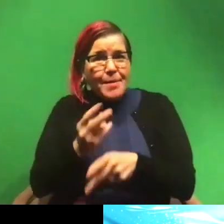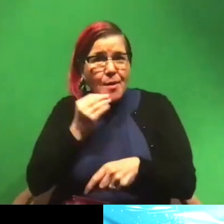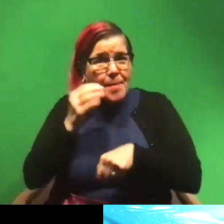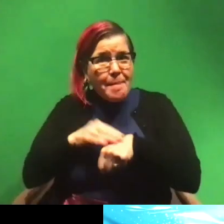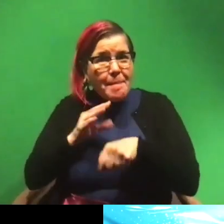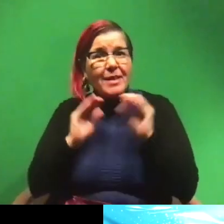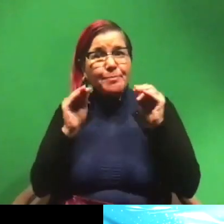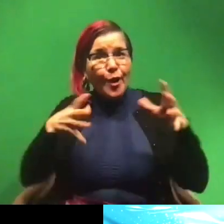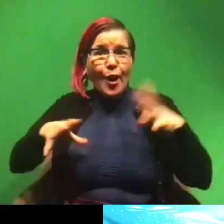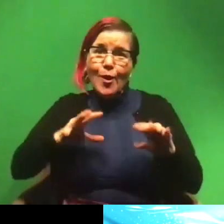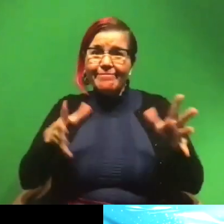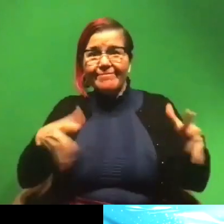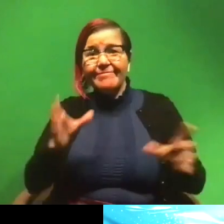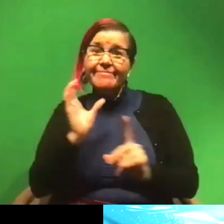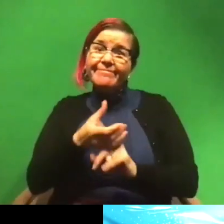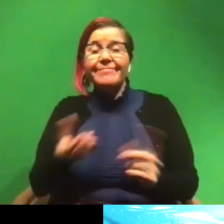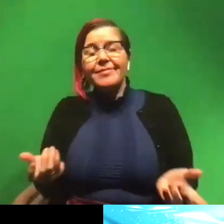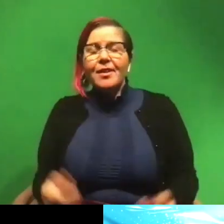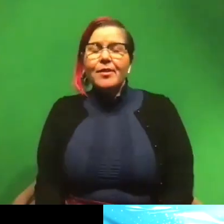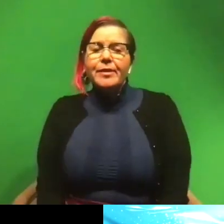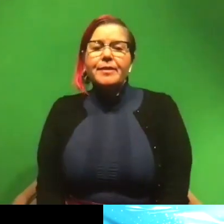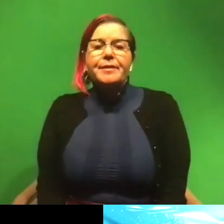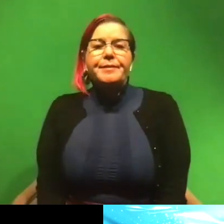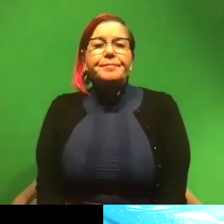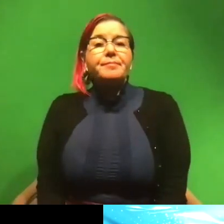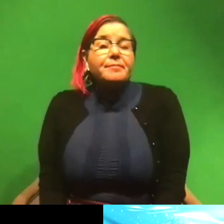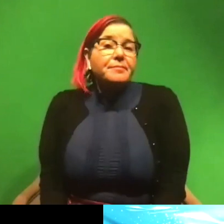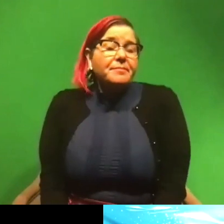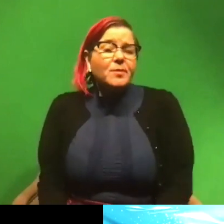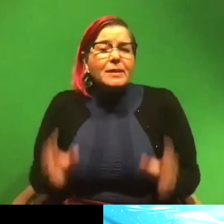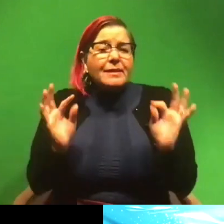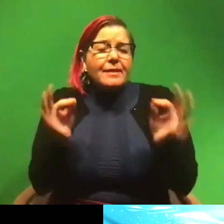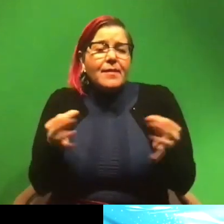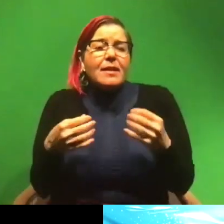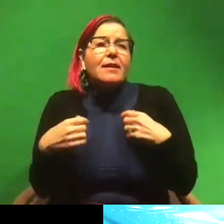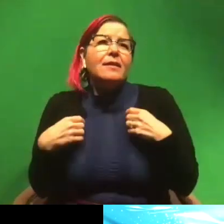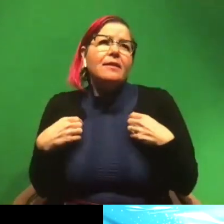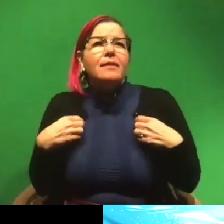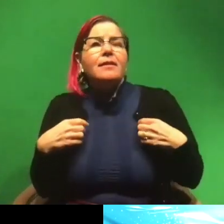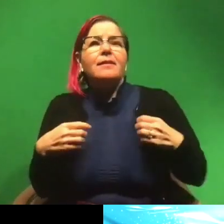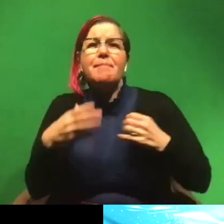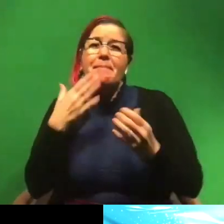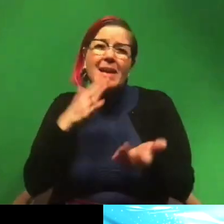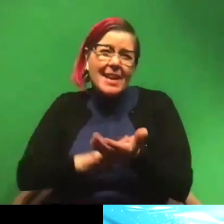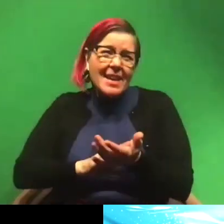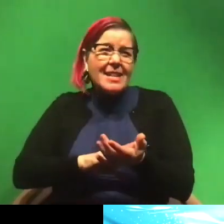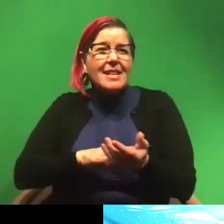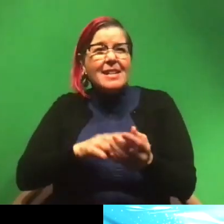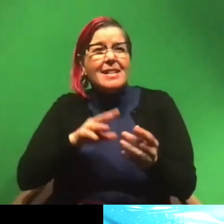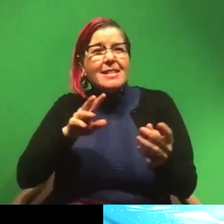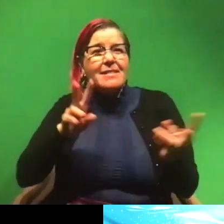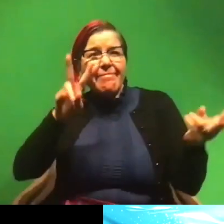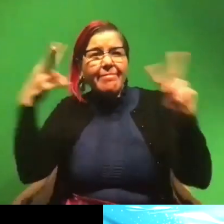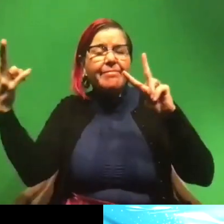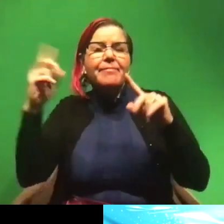clothes on them. So, um, yeah, it's definitely a bad misconception of